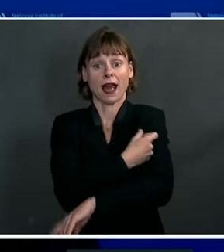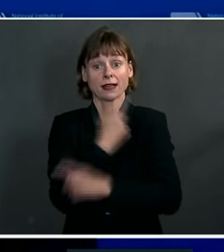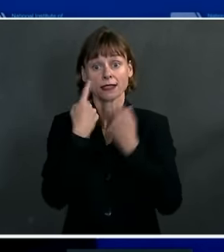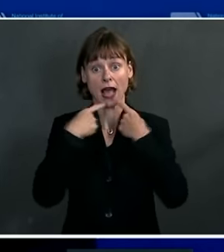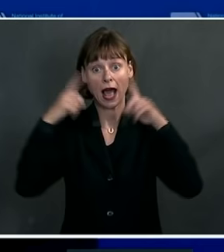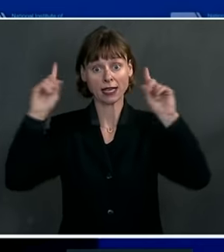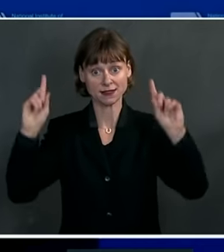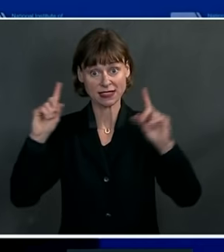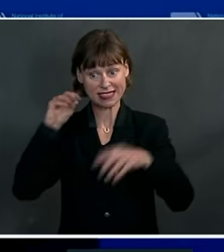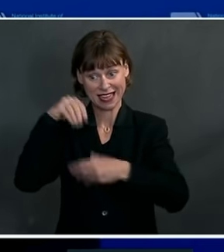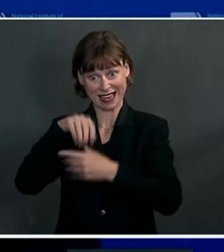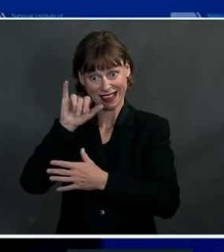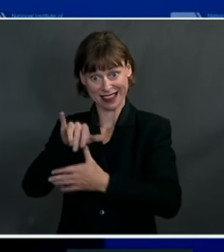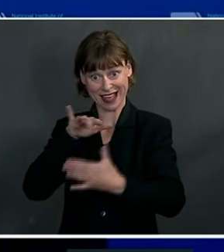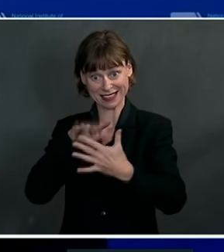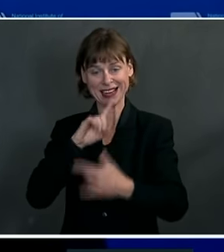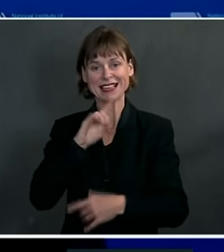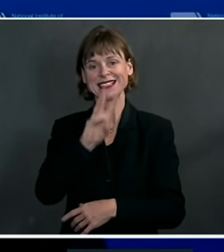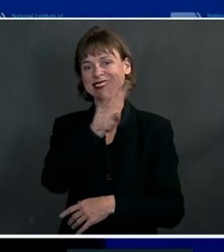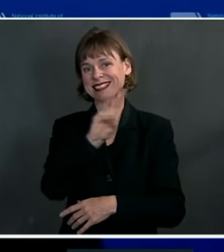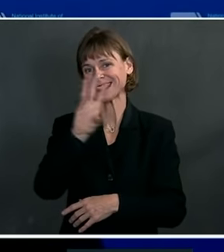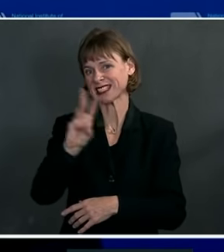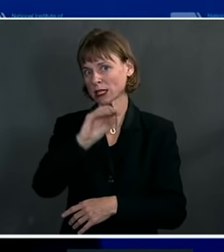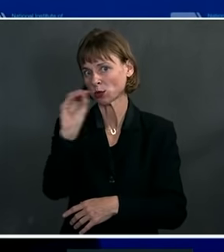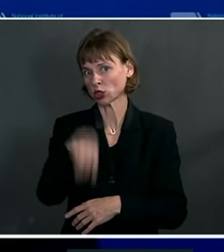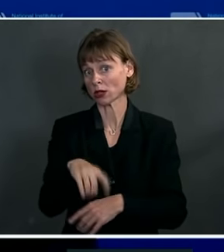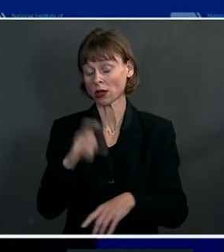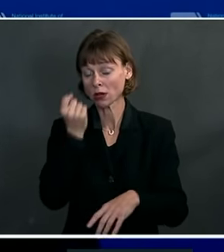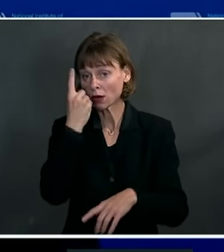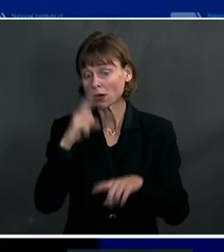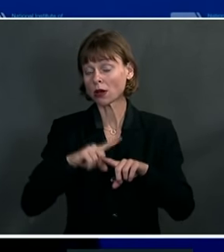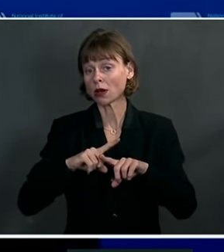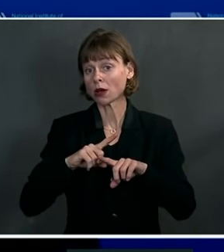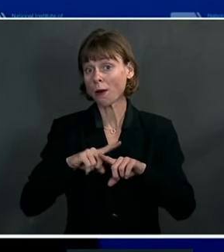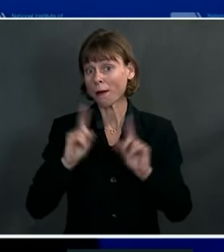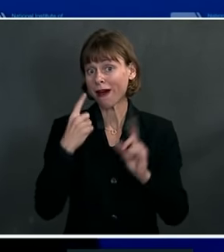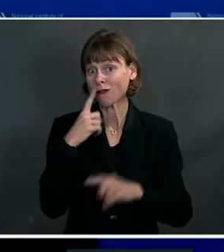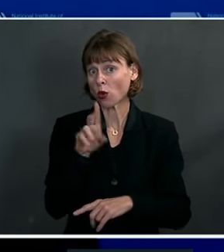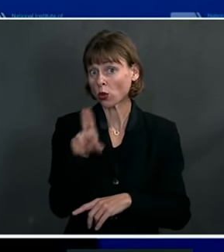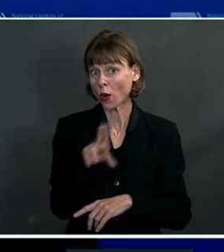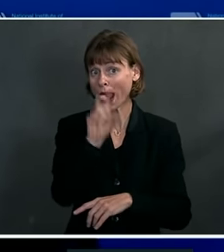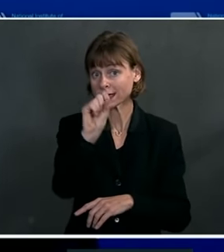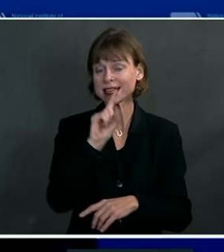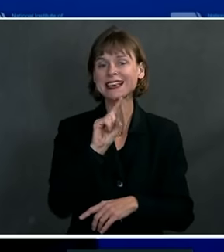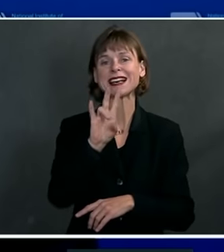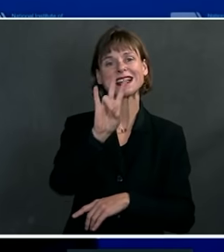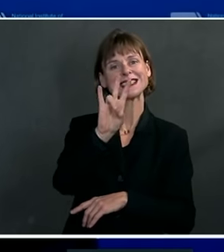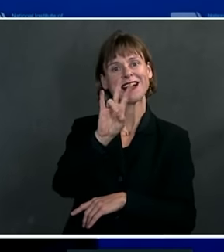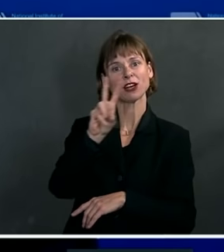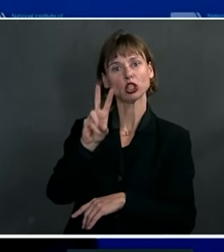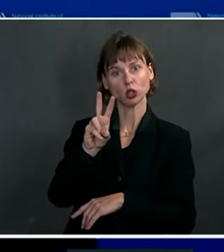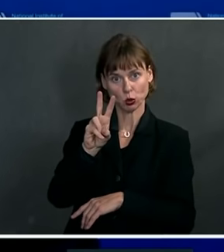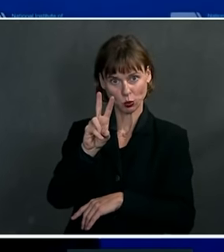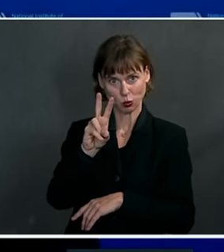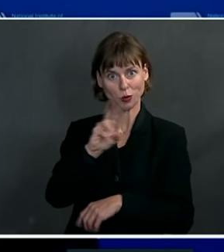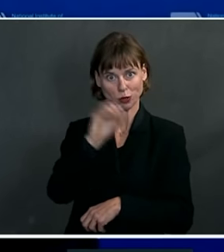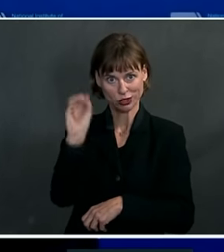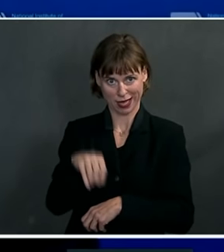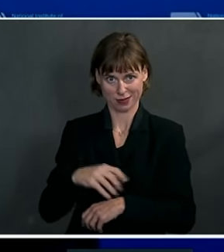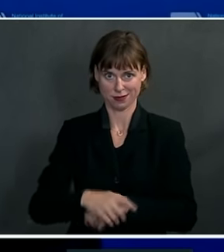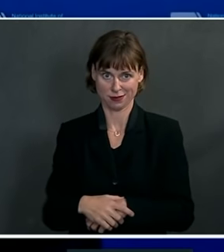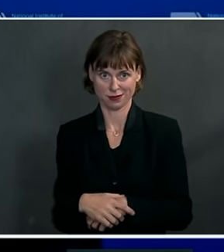the study was 66 percent. But for the United States, it was 72 percent.